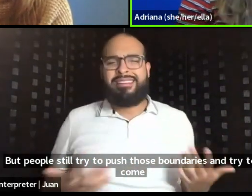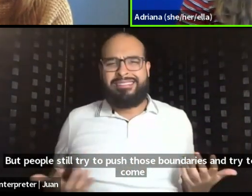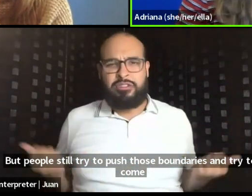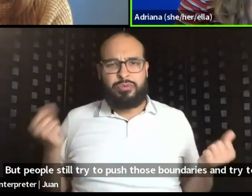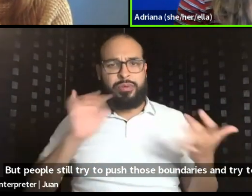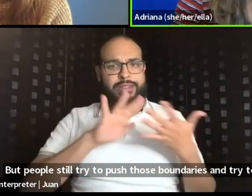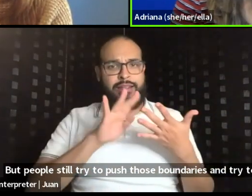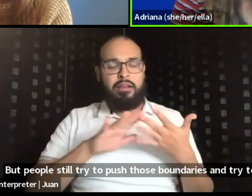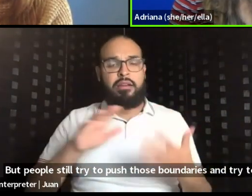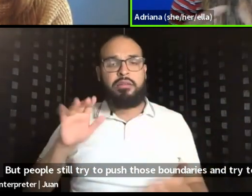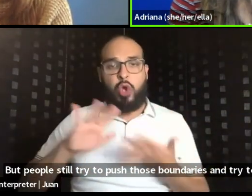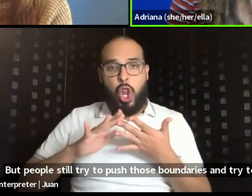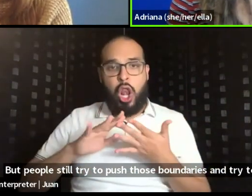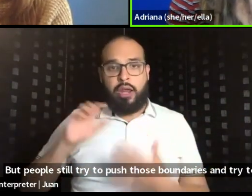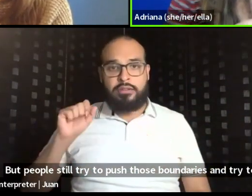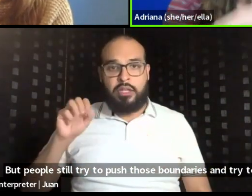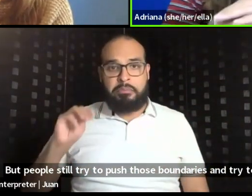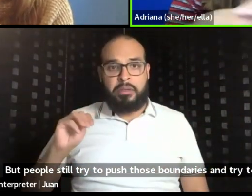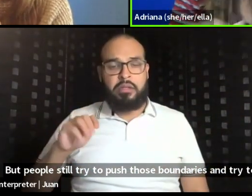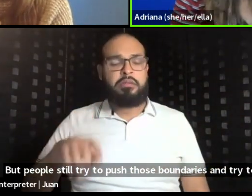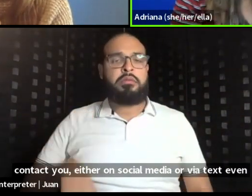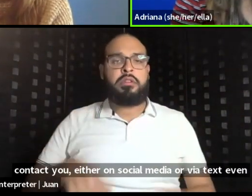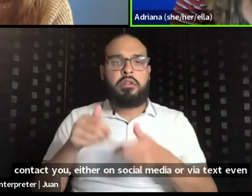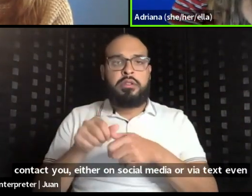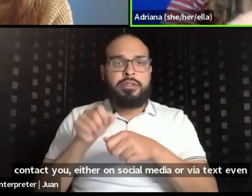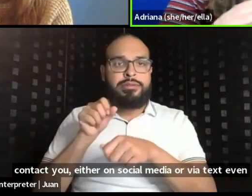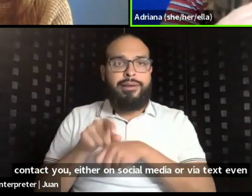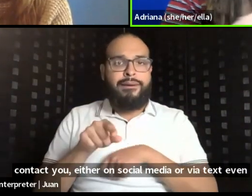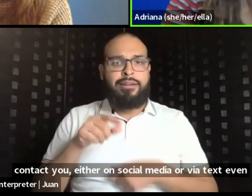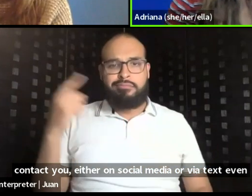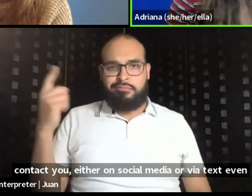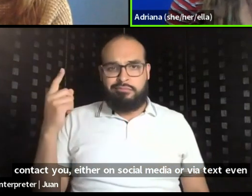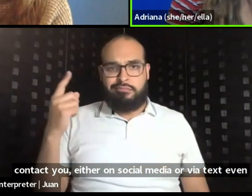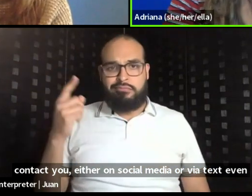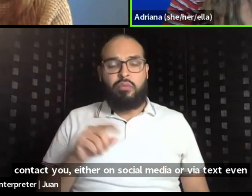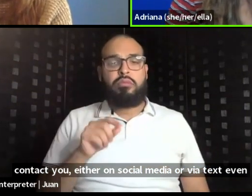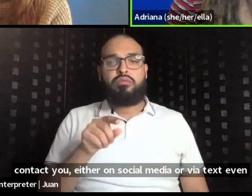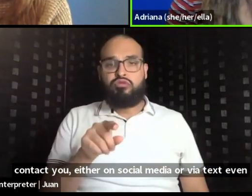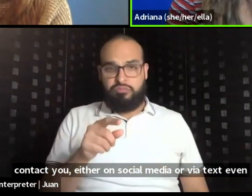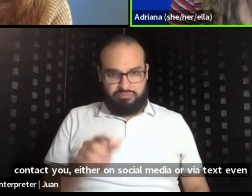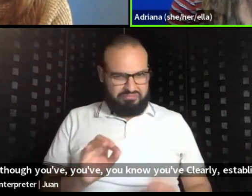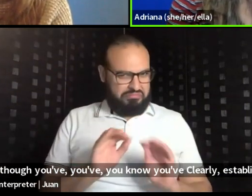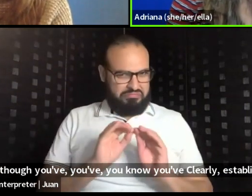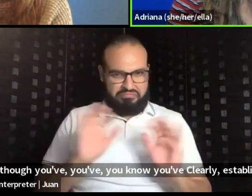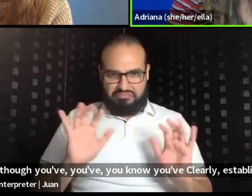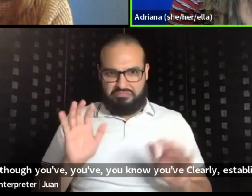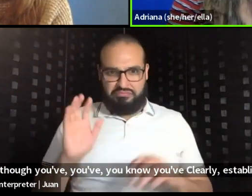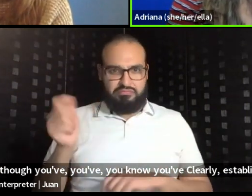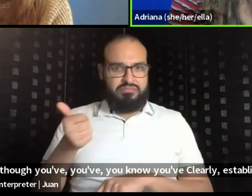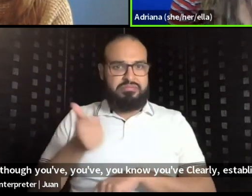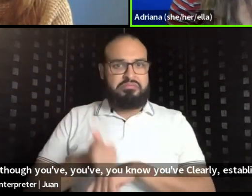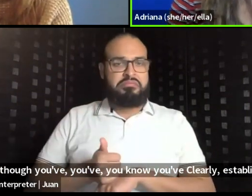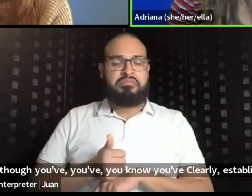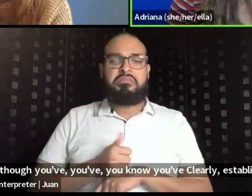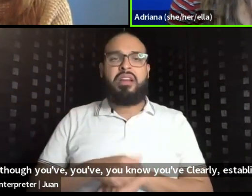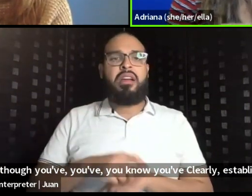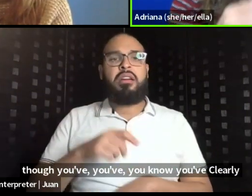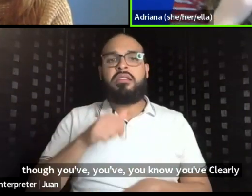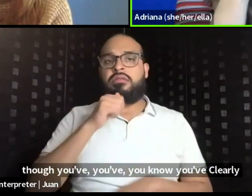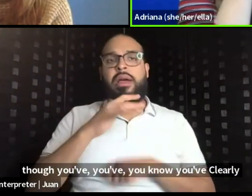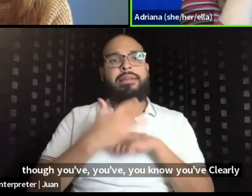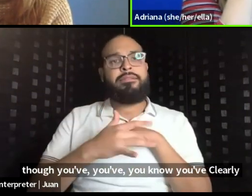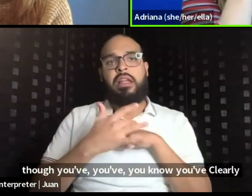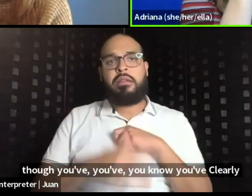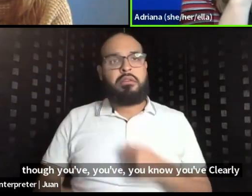either on social media or via text, even though you've, you've, you know, you've clearly established, um, that you are not available.